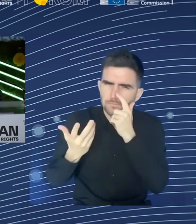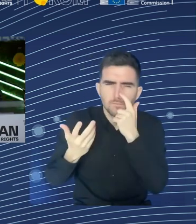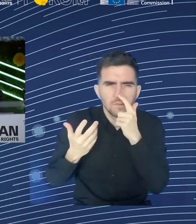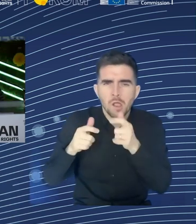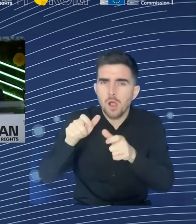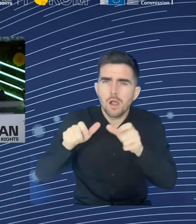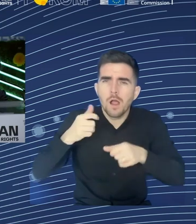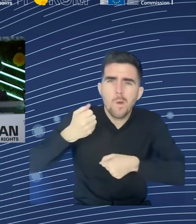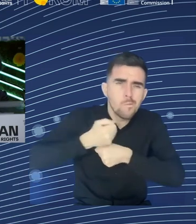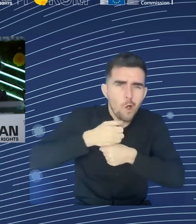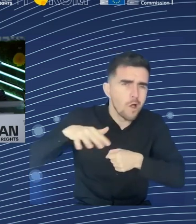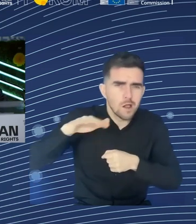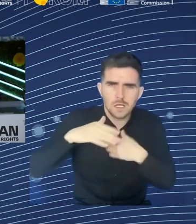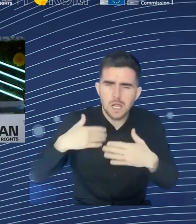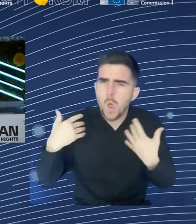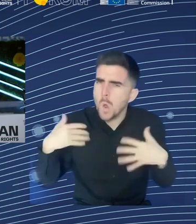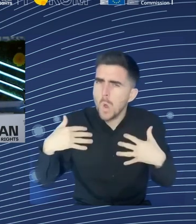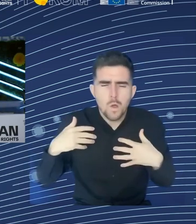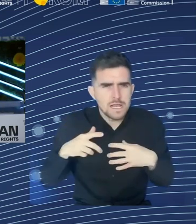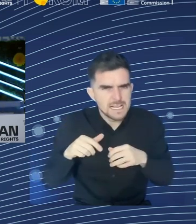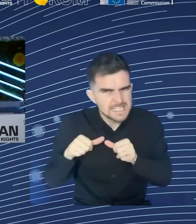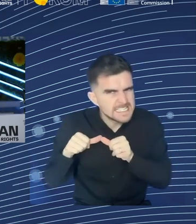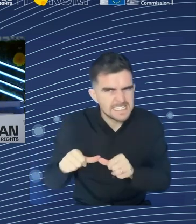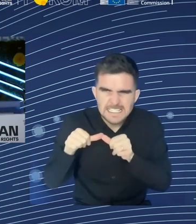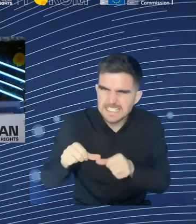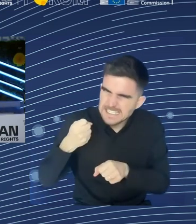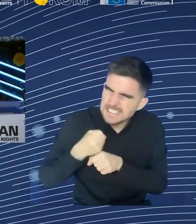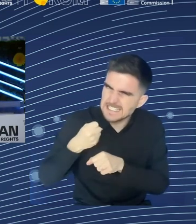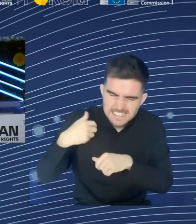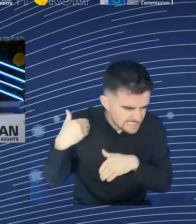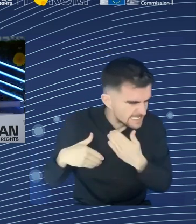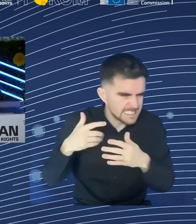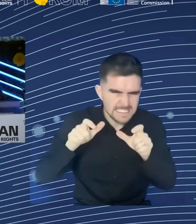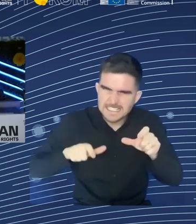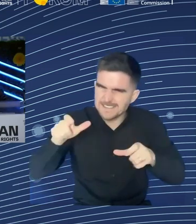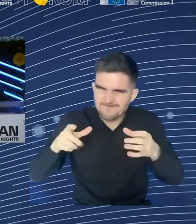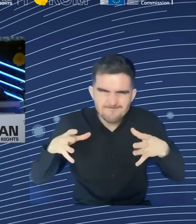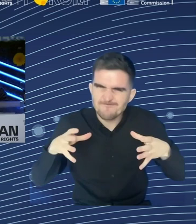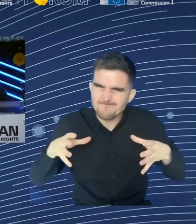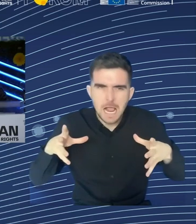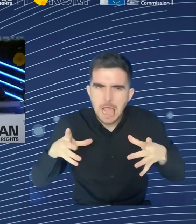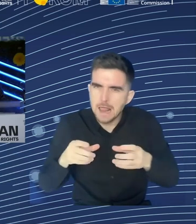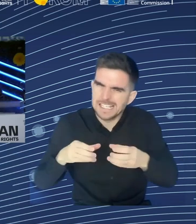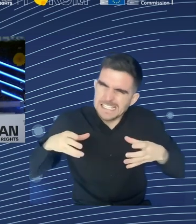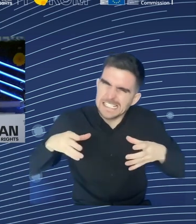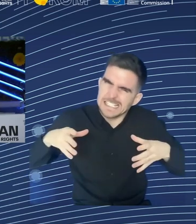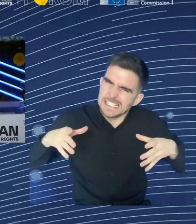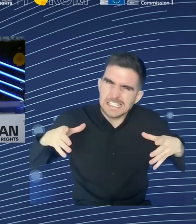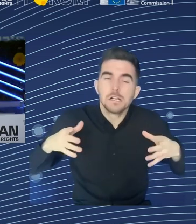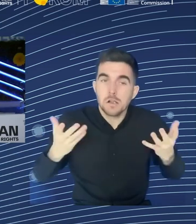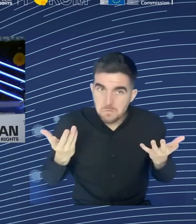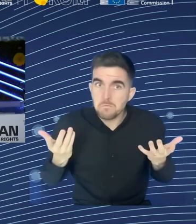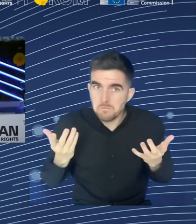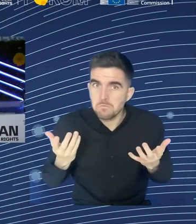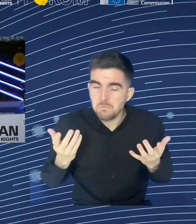.6%. The second quarter this year, 75.4%. You might know that the EU has set itself a target of 78